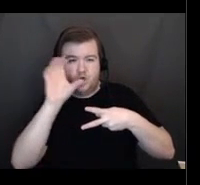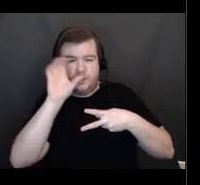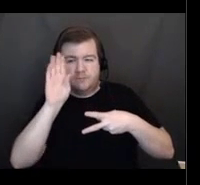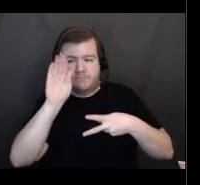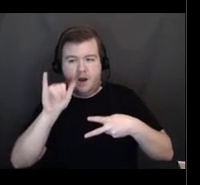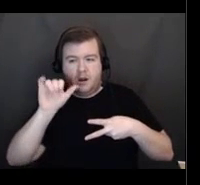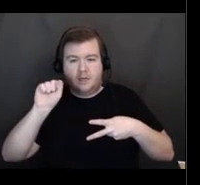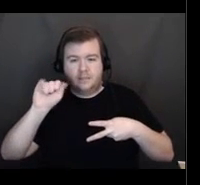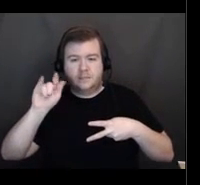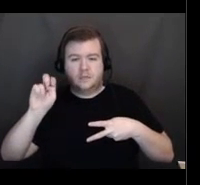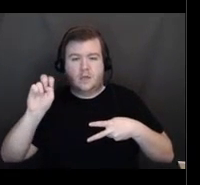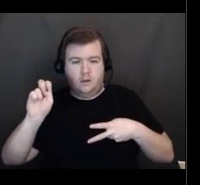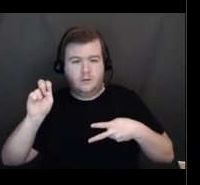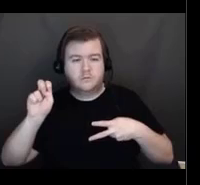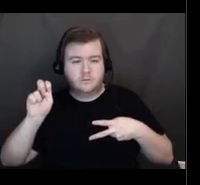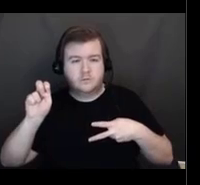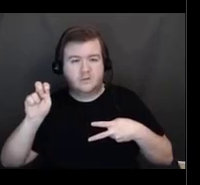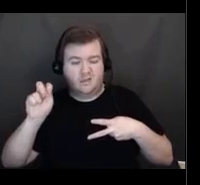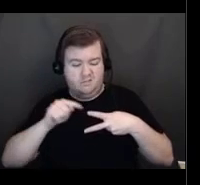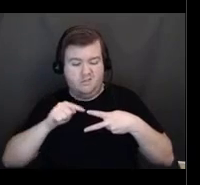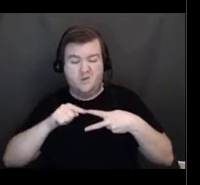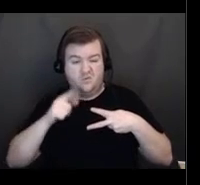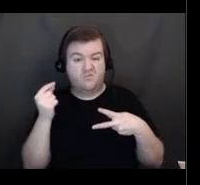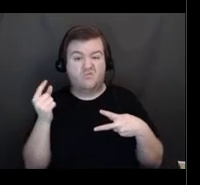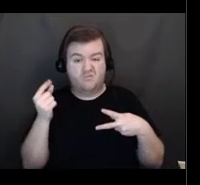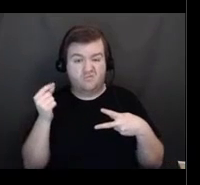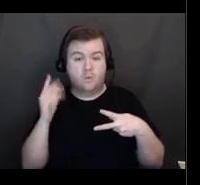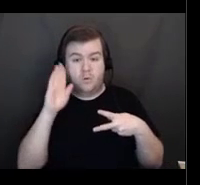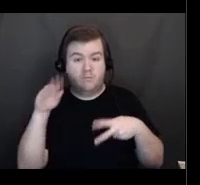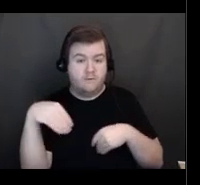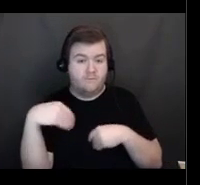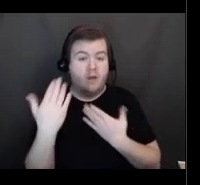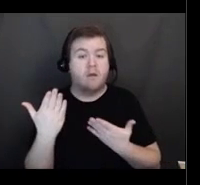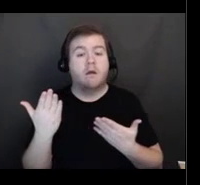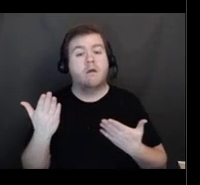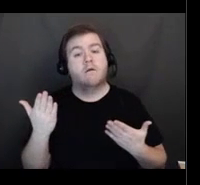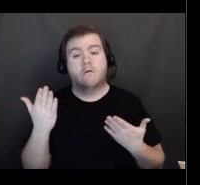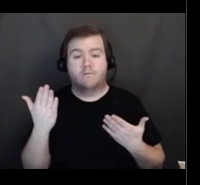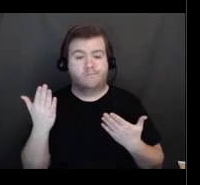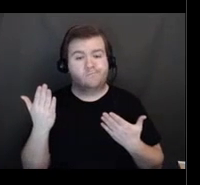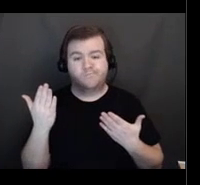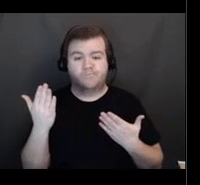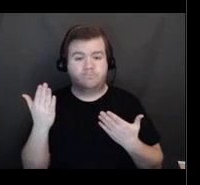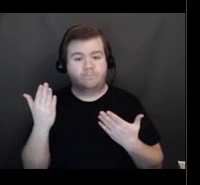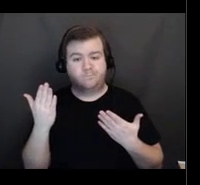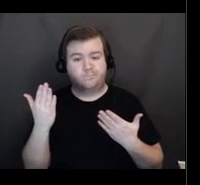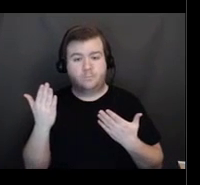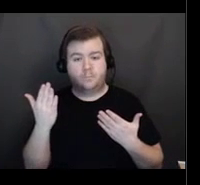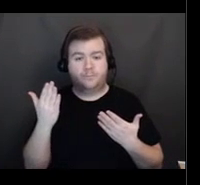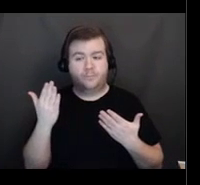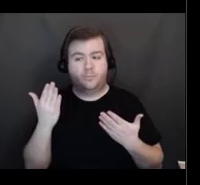do is it will provide you with all of the available